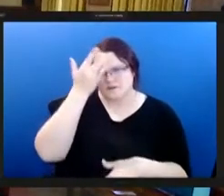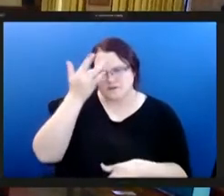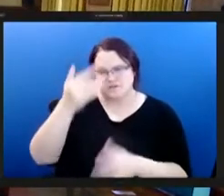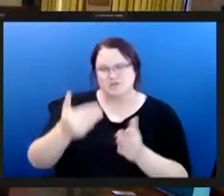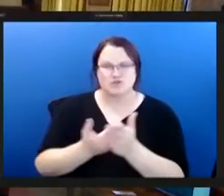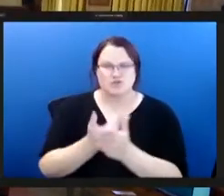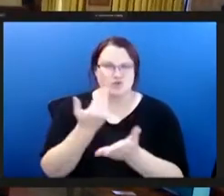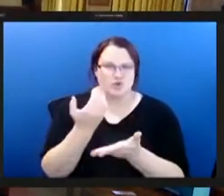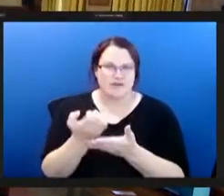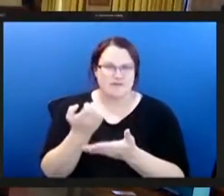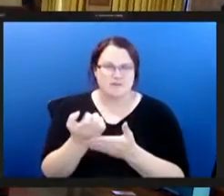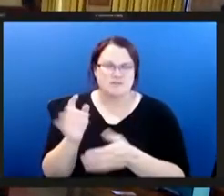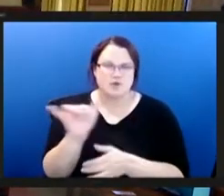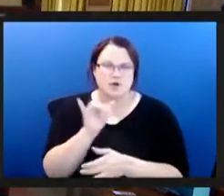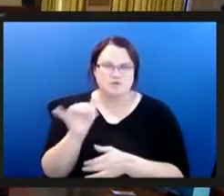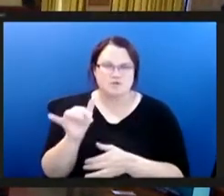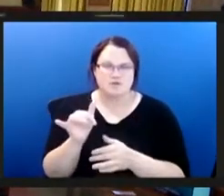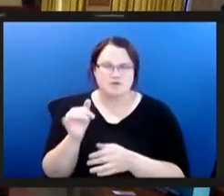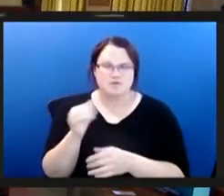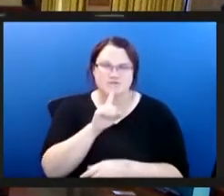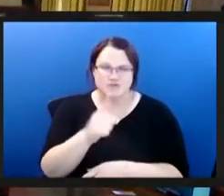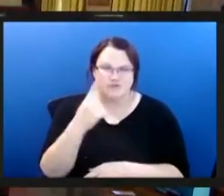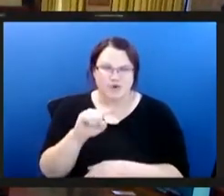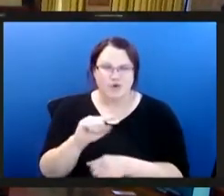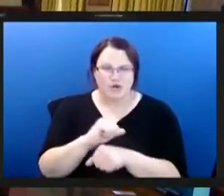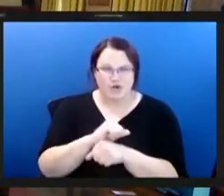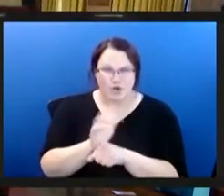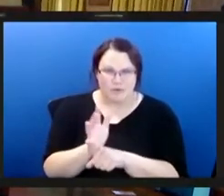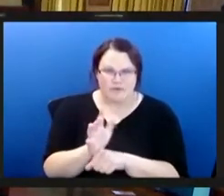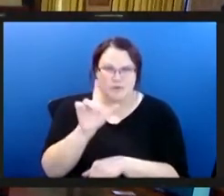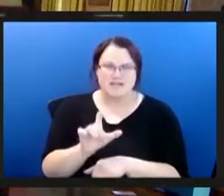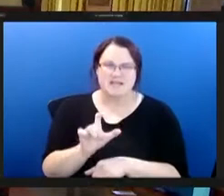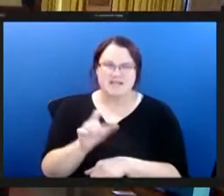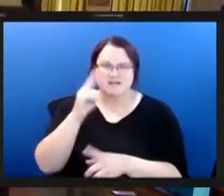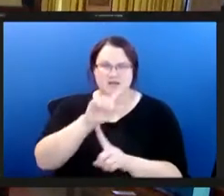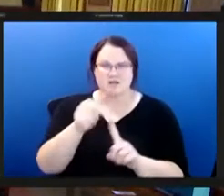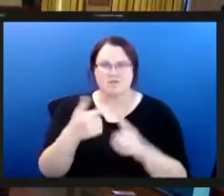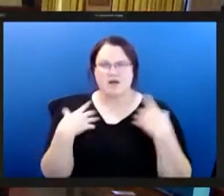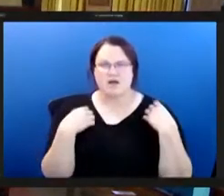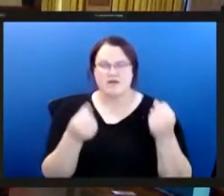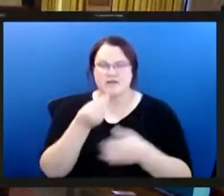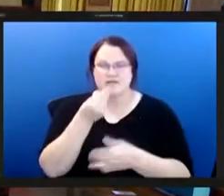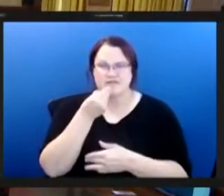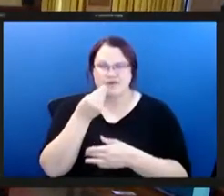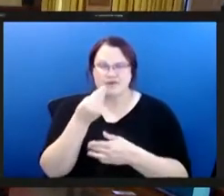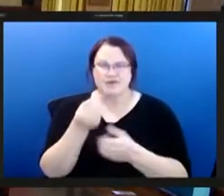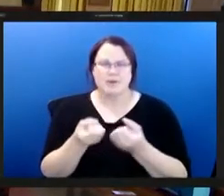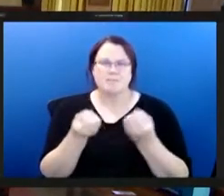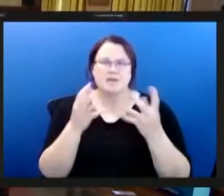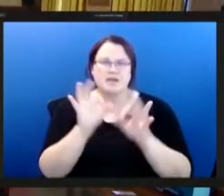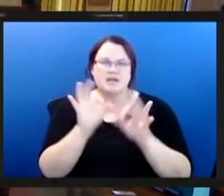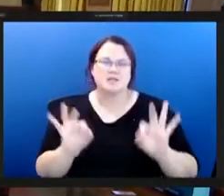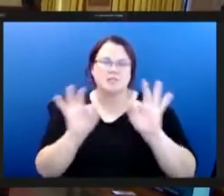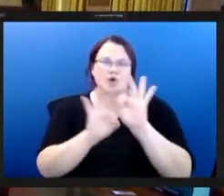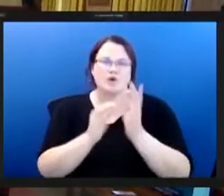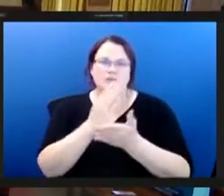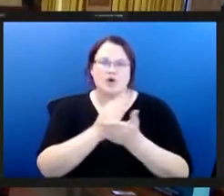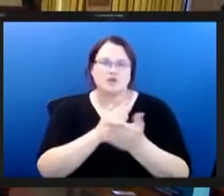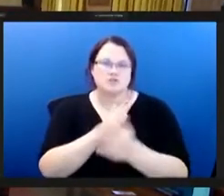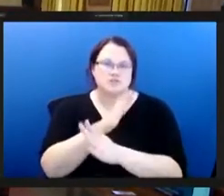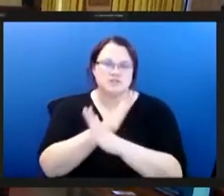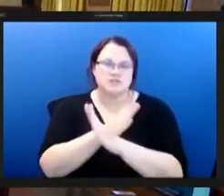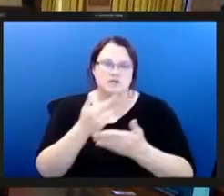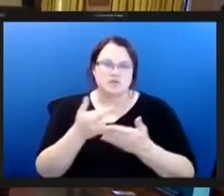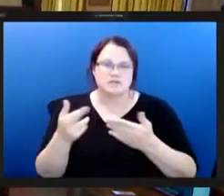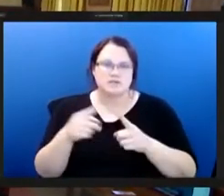holds true for covid as well we need to consider healthy food as one of the the many important measures to protect residents from